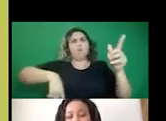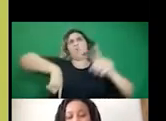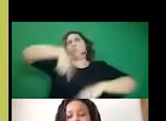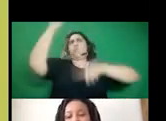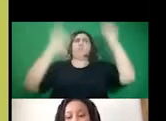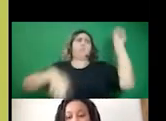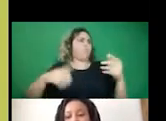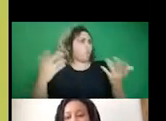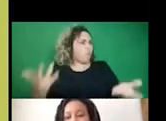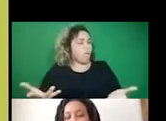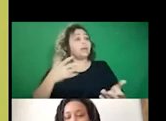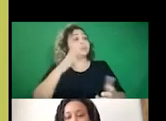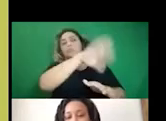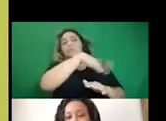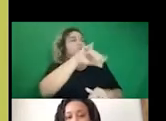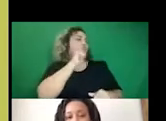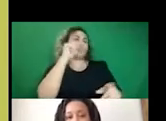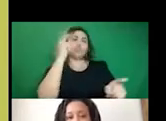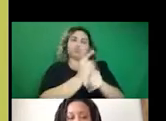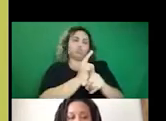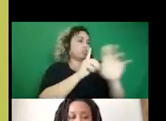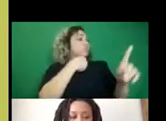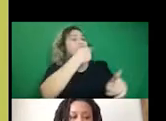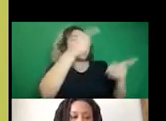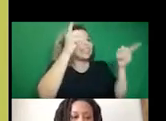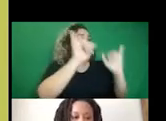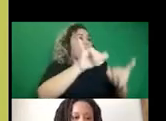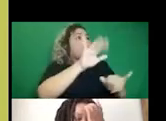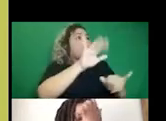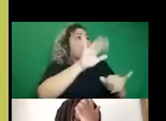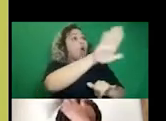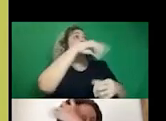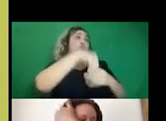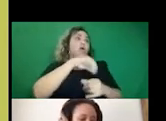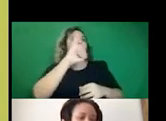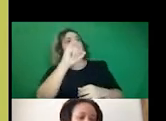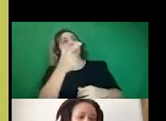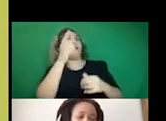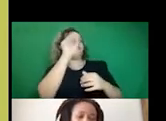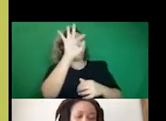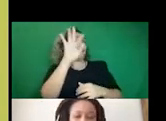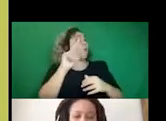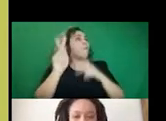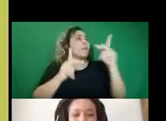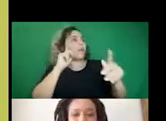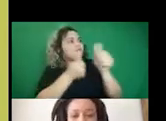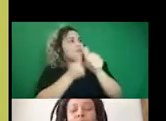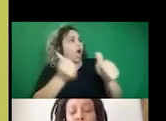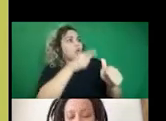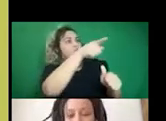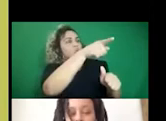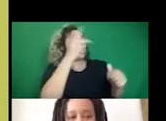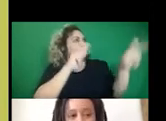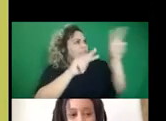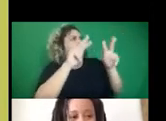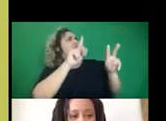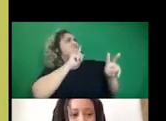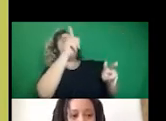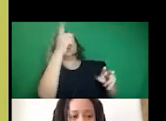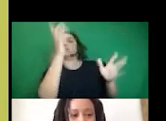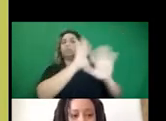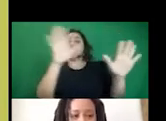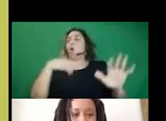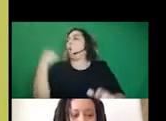trying to get people like, no, that's not true. Please don't say that on your page where a whole bunch of people follow you. So that's, I always